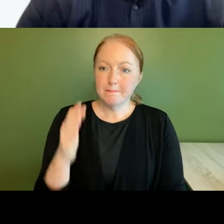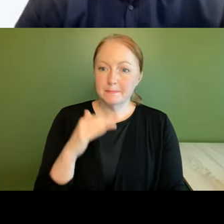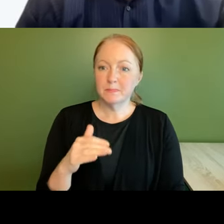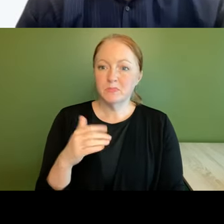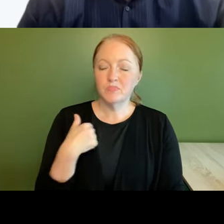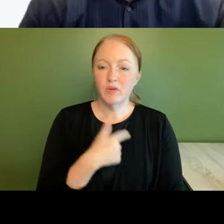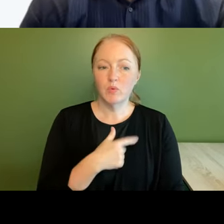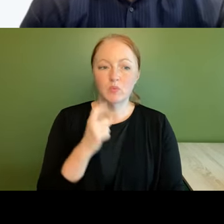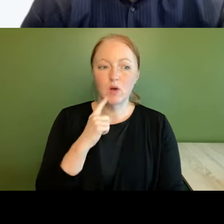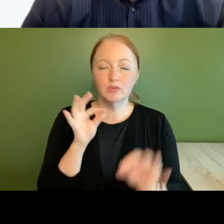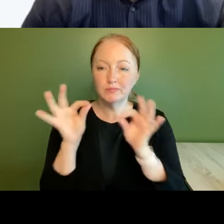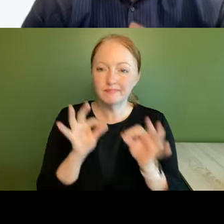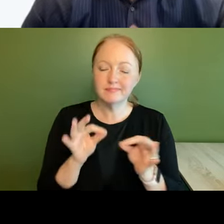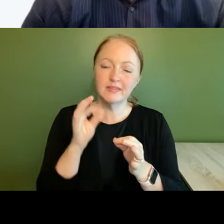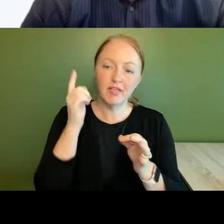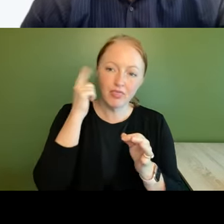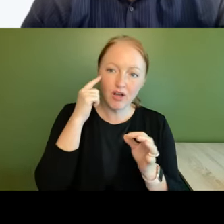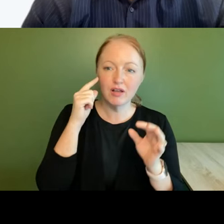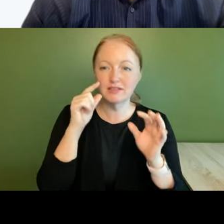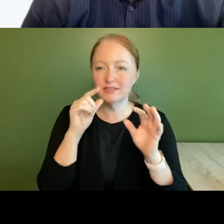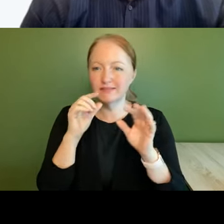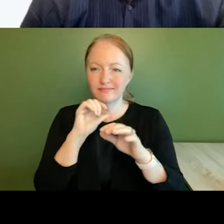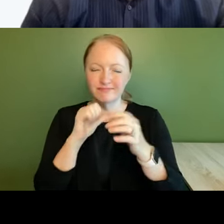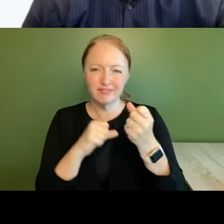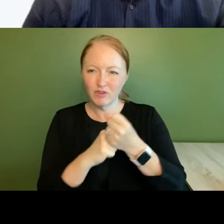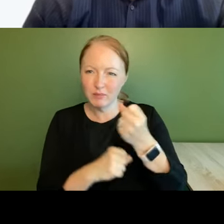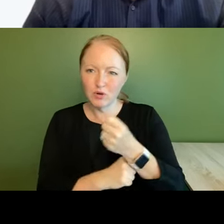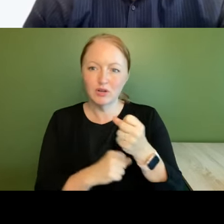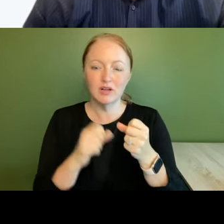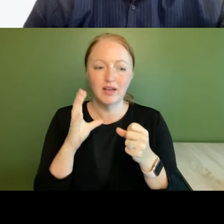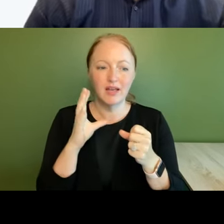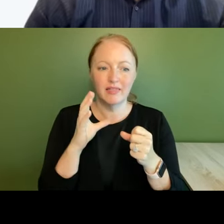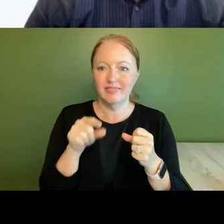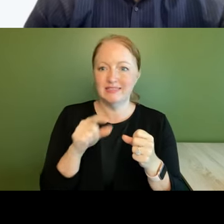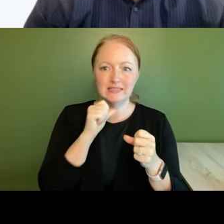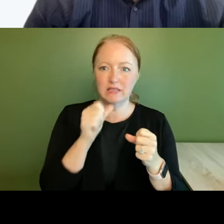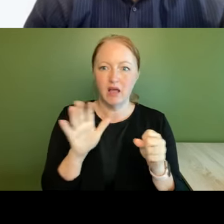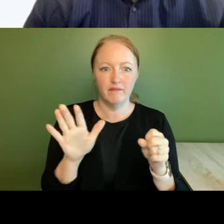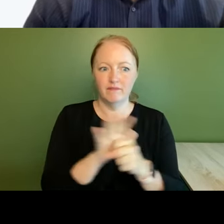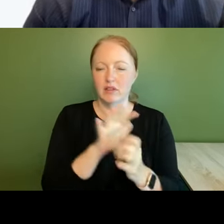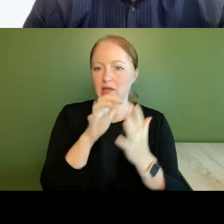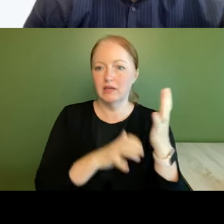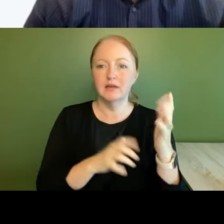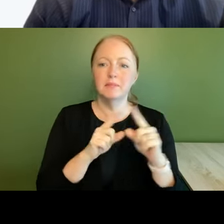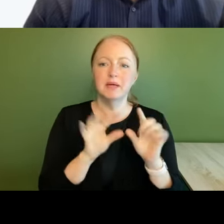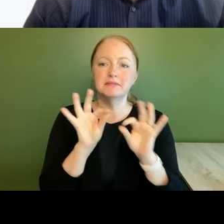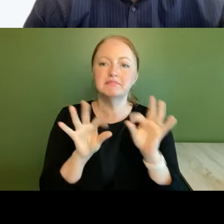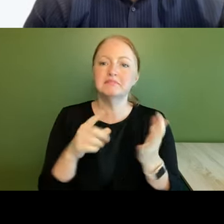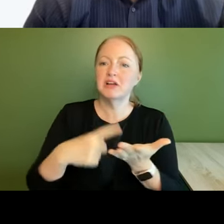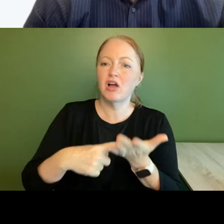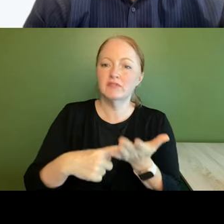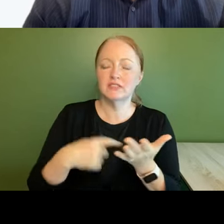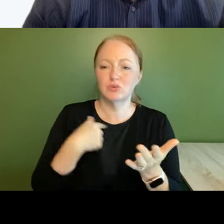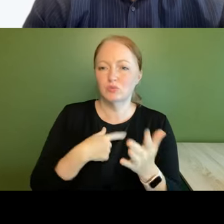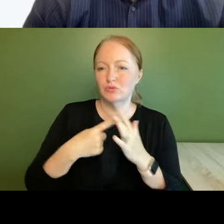do want to sort of lay out some thoughts and framework and again like david said this is by no means fully baked at all but more a conversation that we're